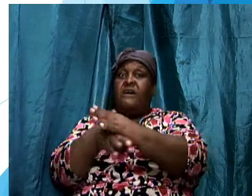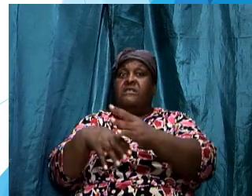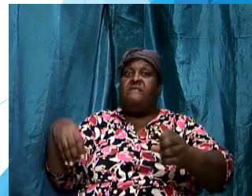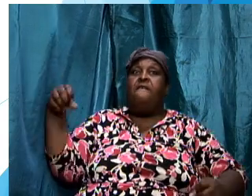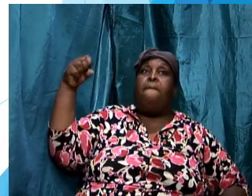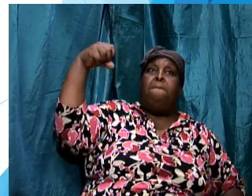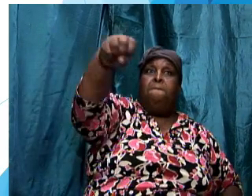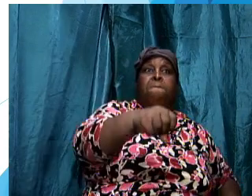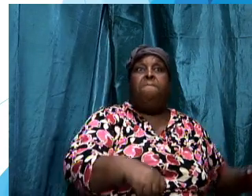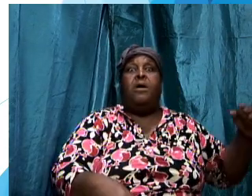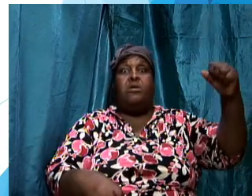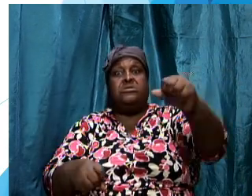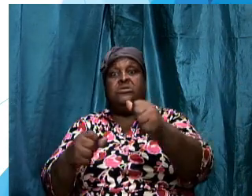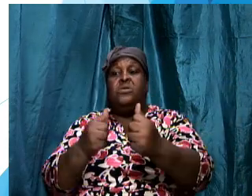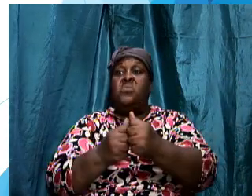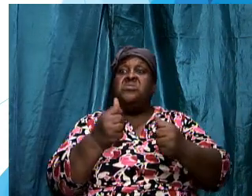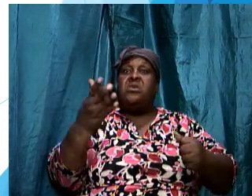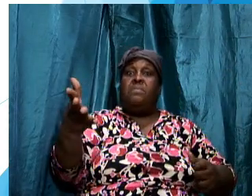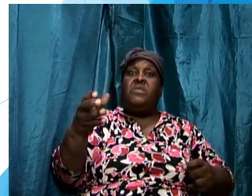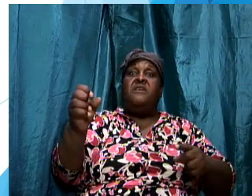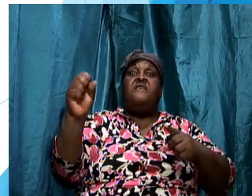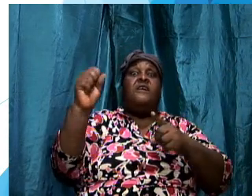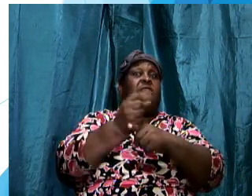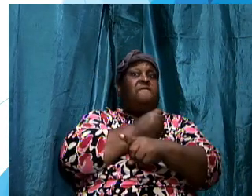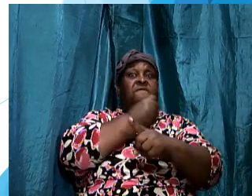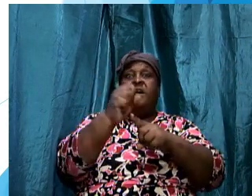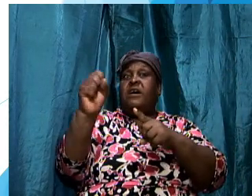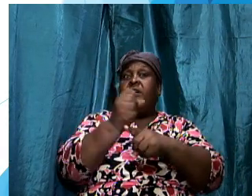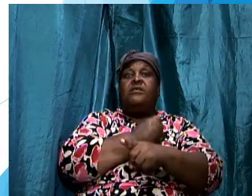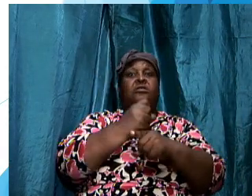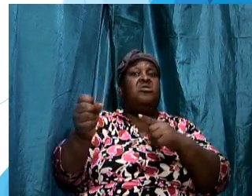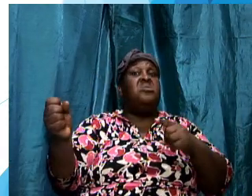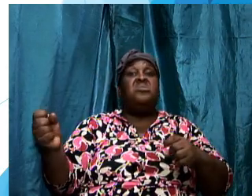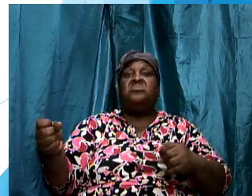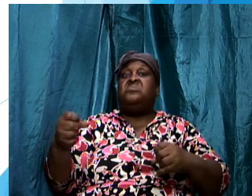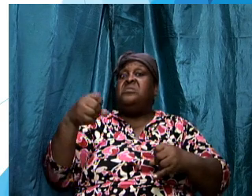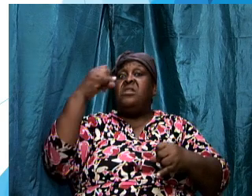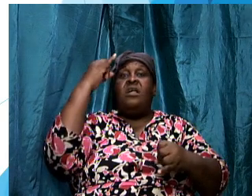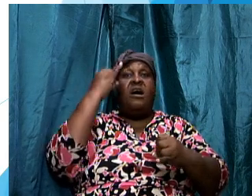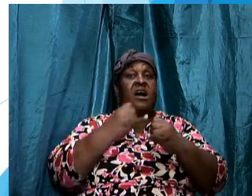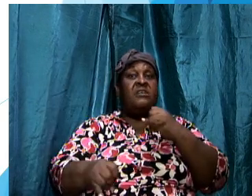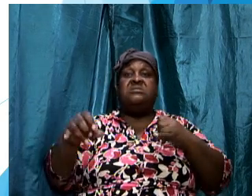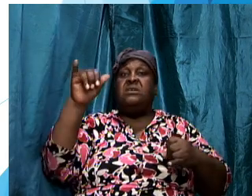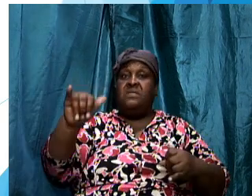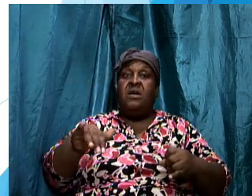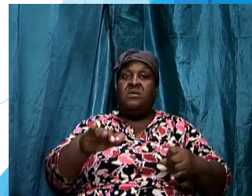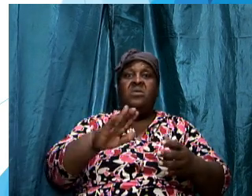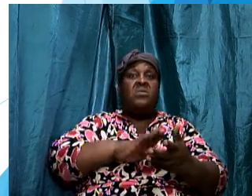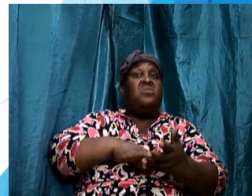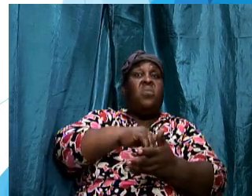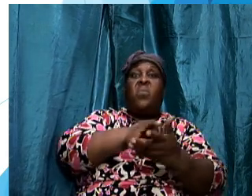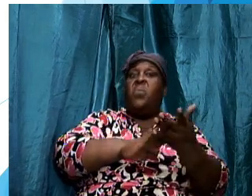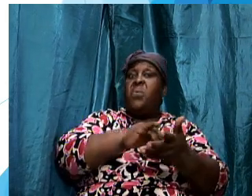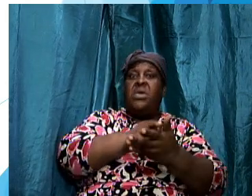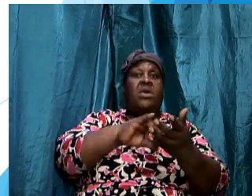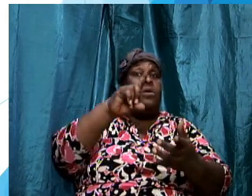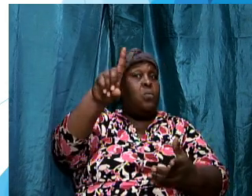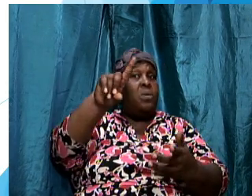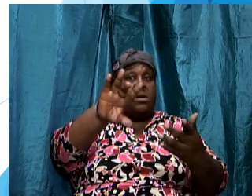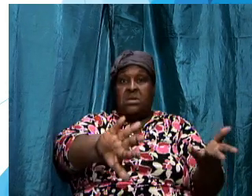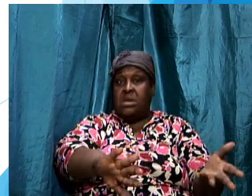against them and they are going to fight to the last to the extent that the weak one dies